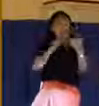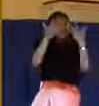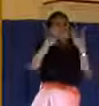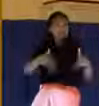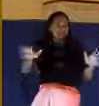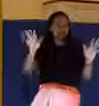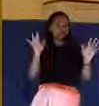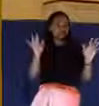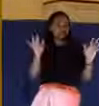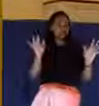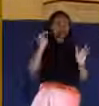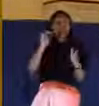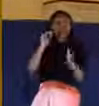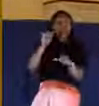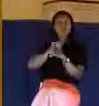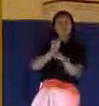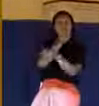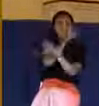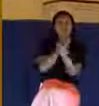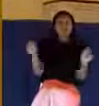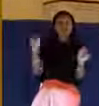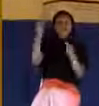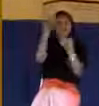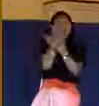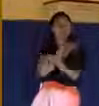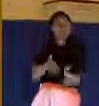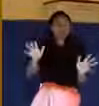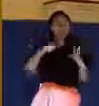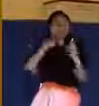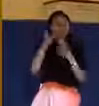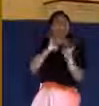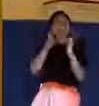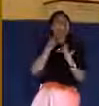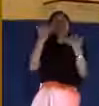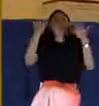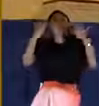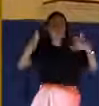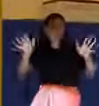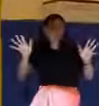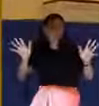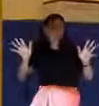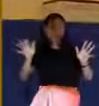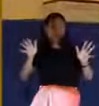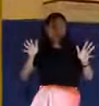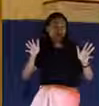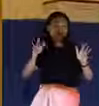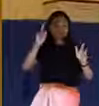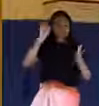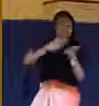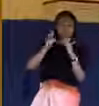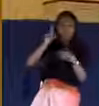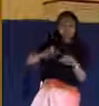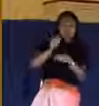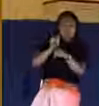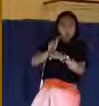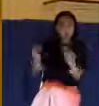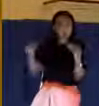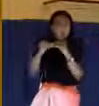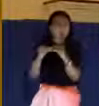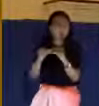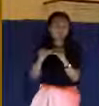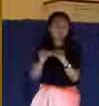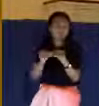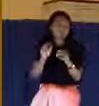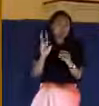The work of redemption was complete when he said it is finished. There's nothing else Jesus had to do. Every once in while, I hear